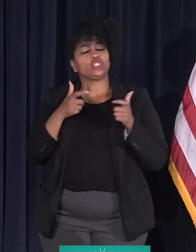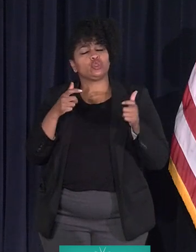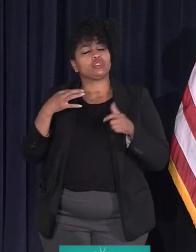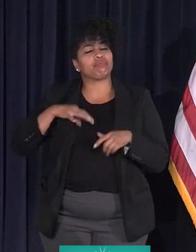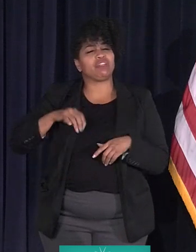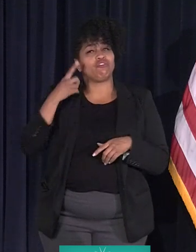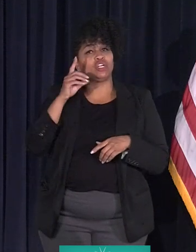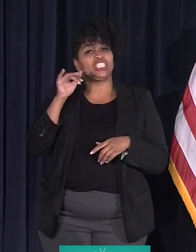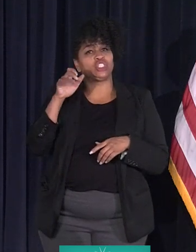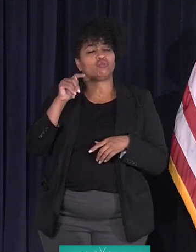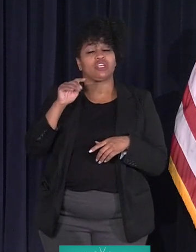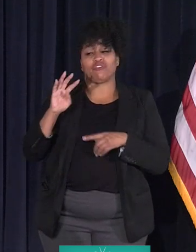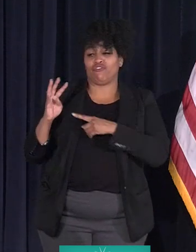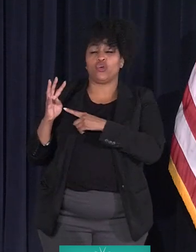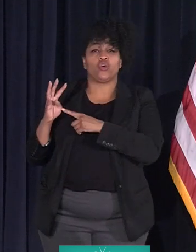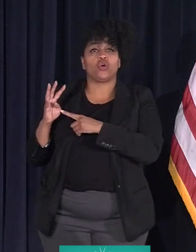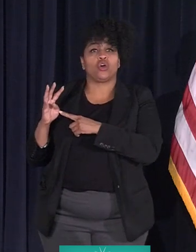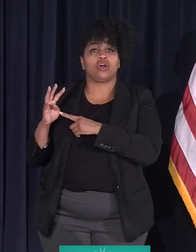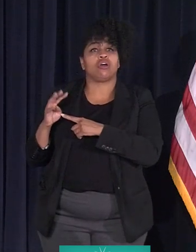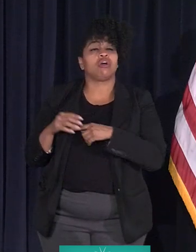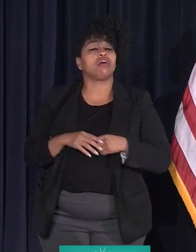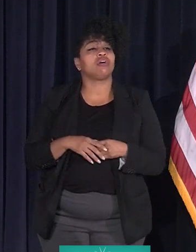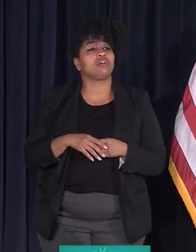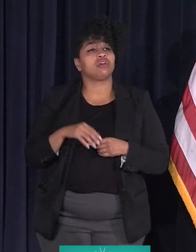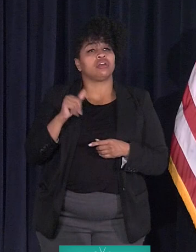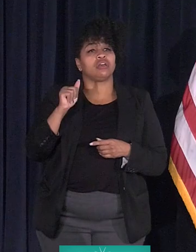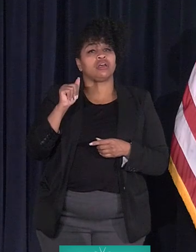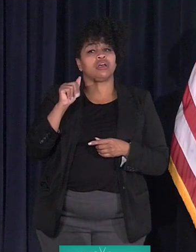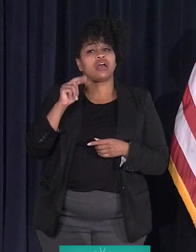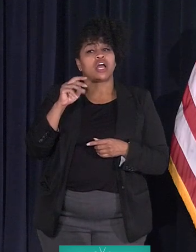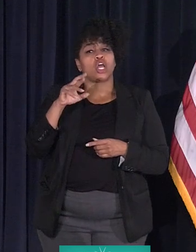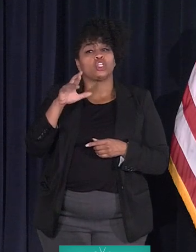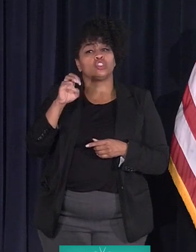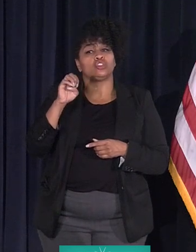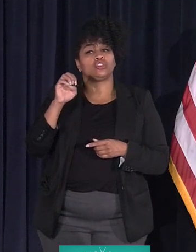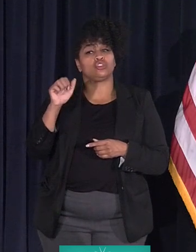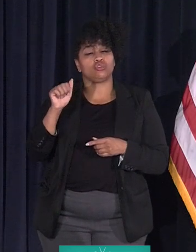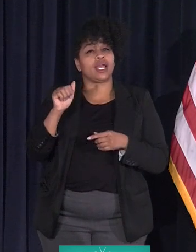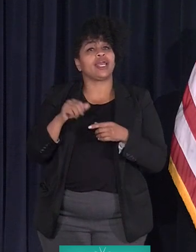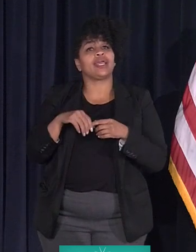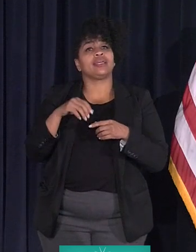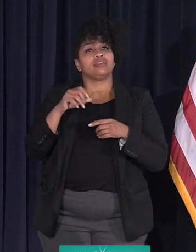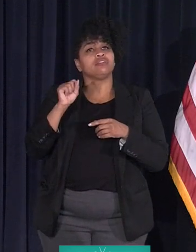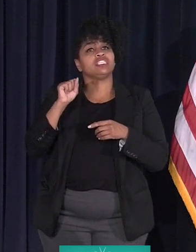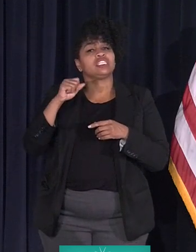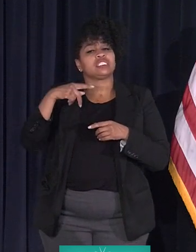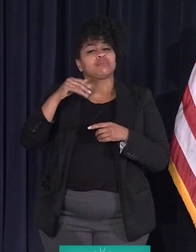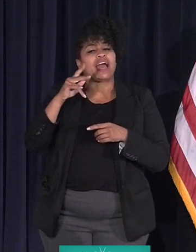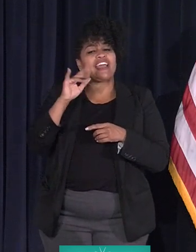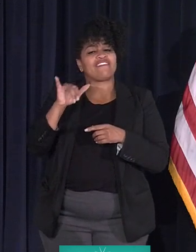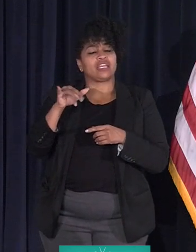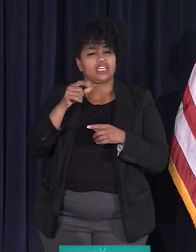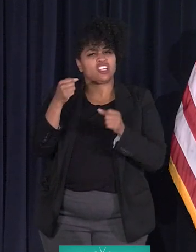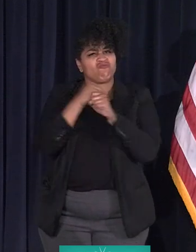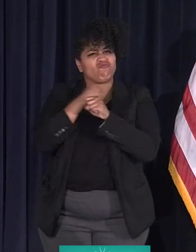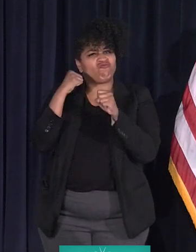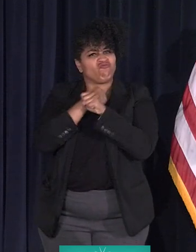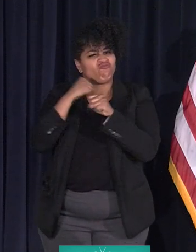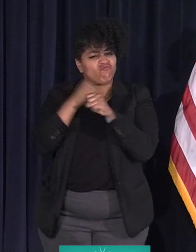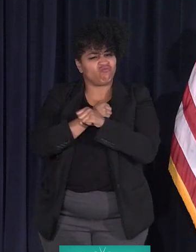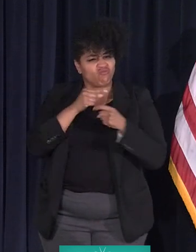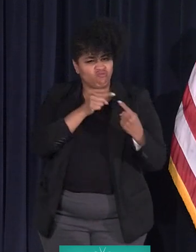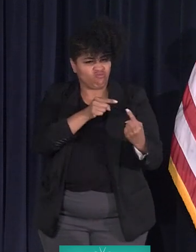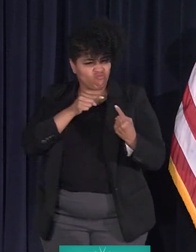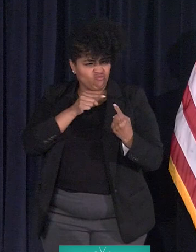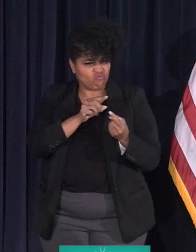District 4 proposal. And Councilman Andre Spivey was the lead sponsor. He fought for this tooth and nail because he